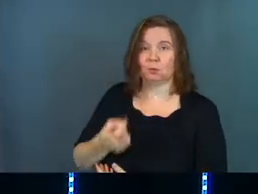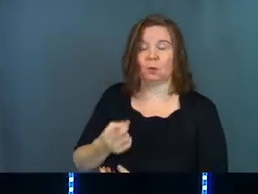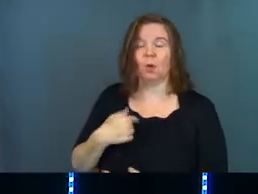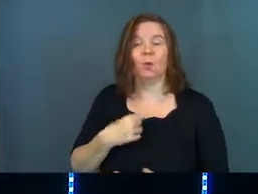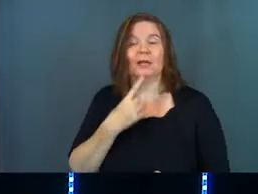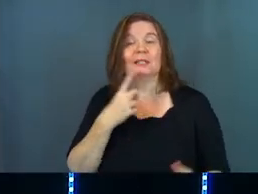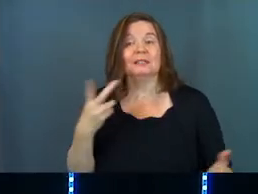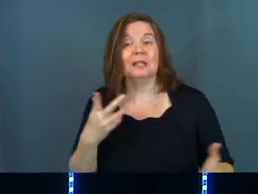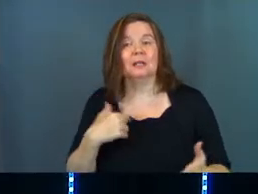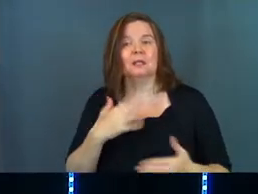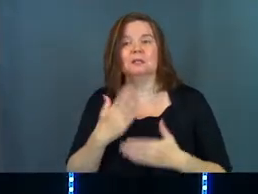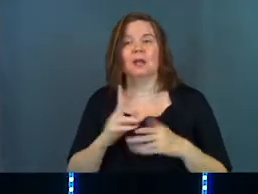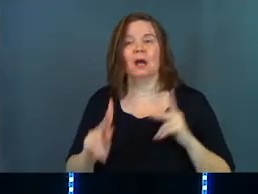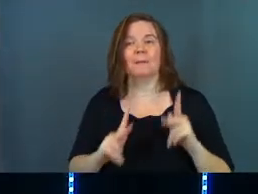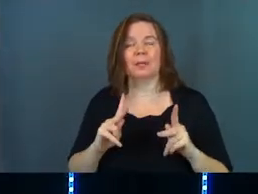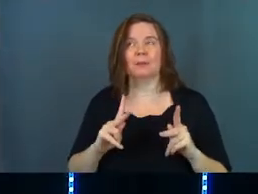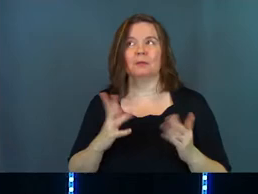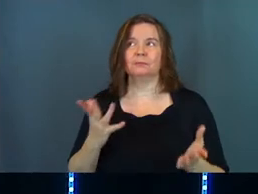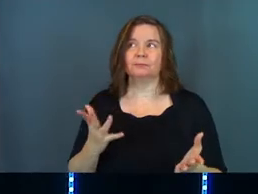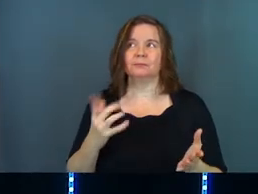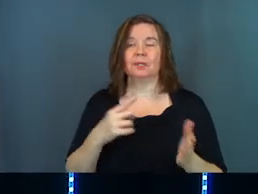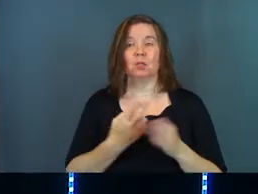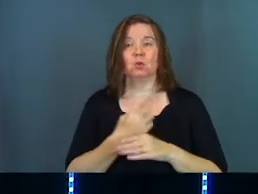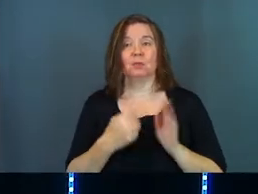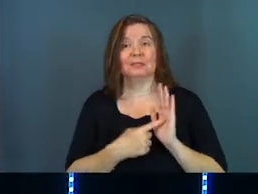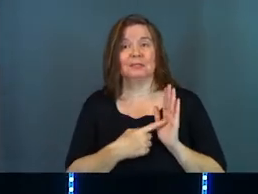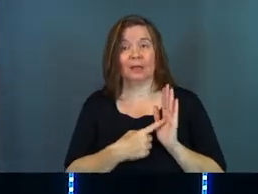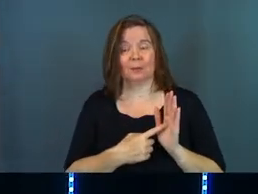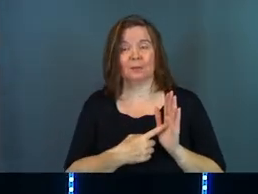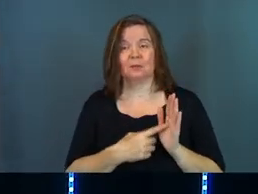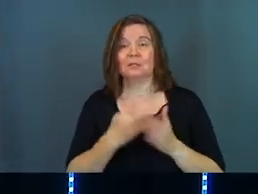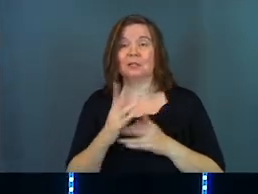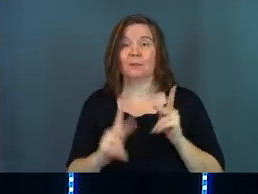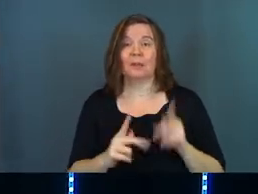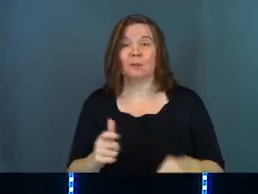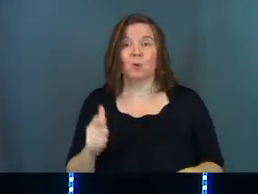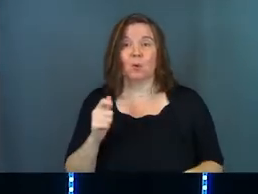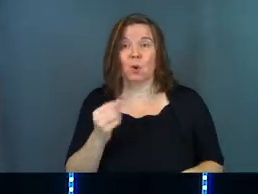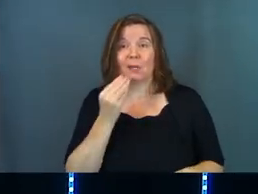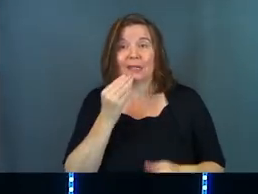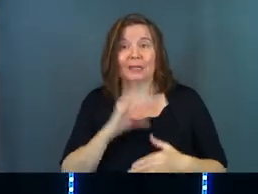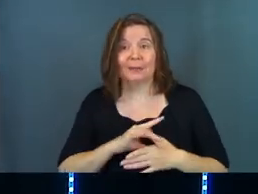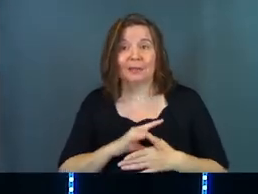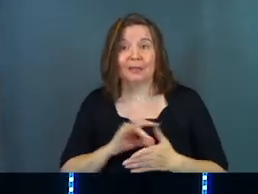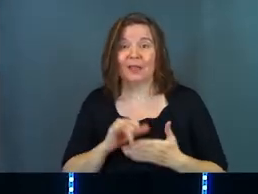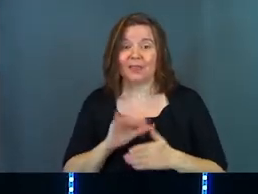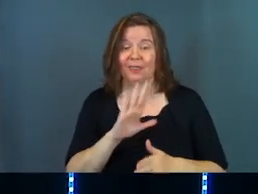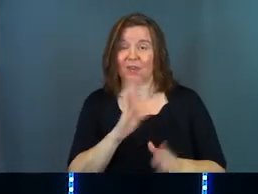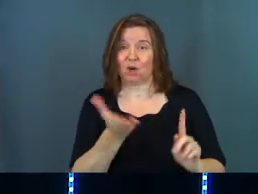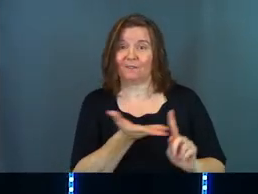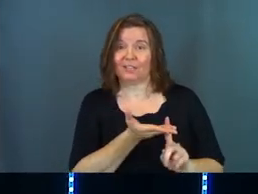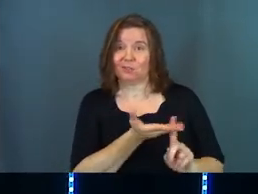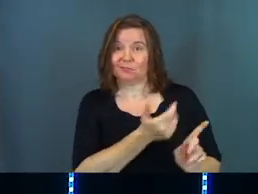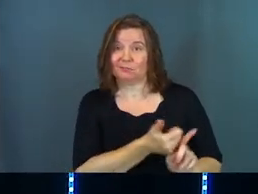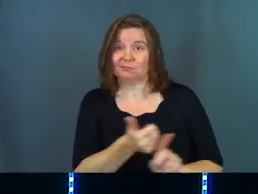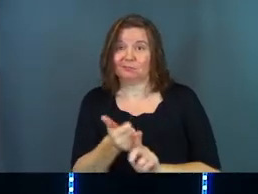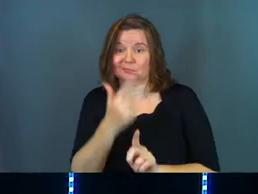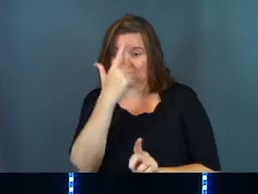And what he says is there's some people, he uses the example in Romans, says, some people won't eat meat, and that's their conviction.